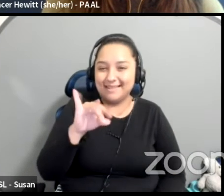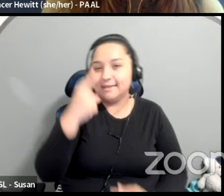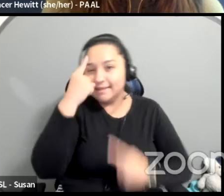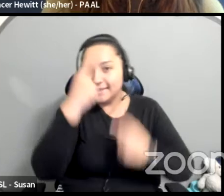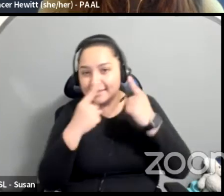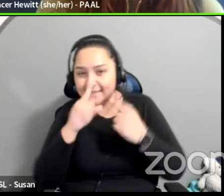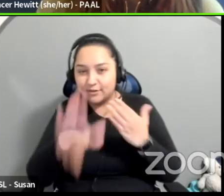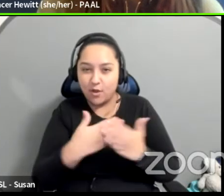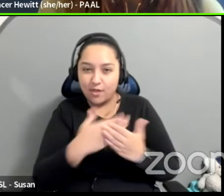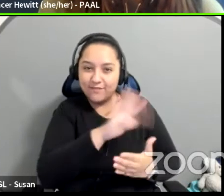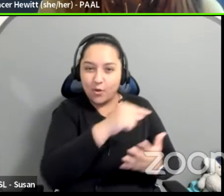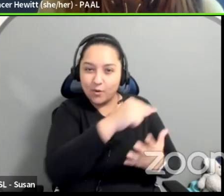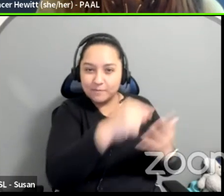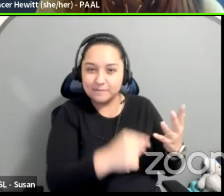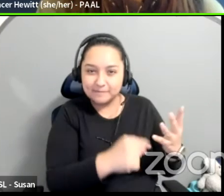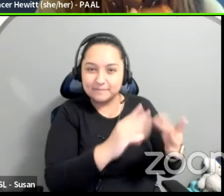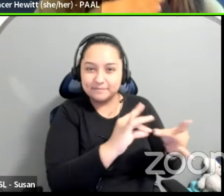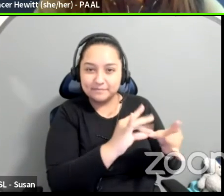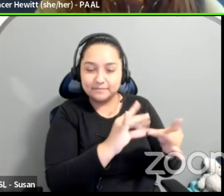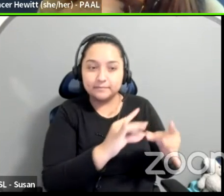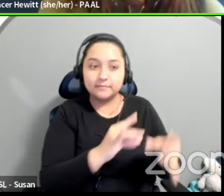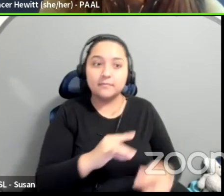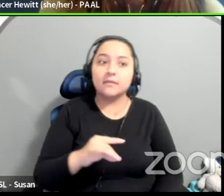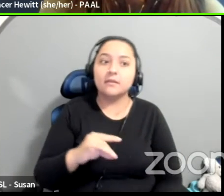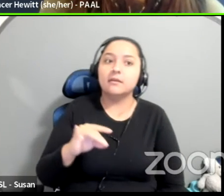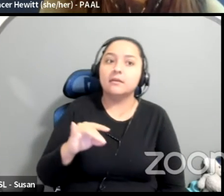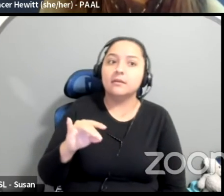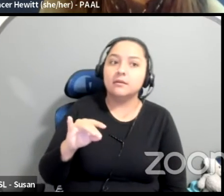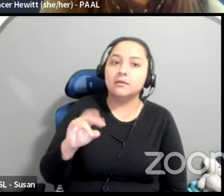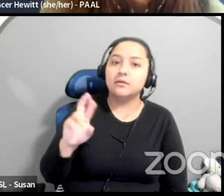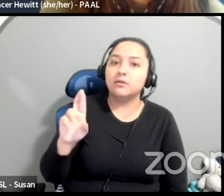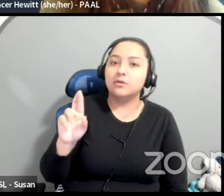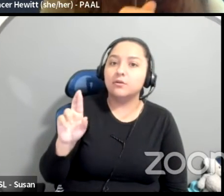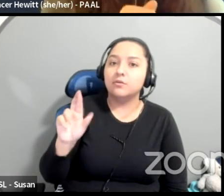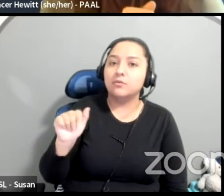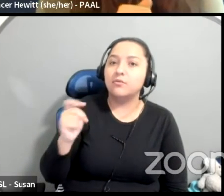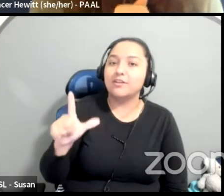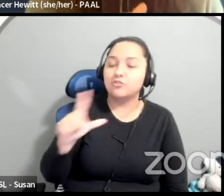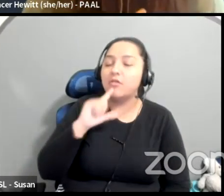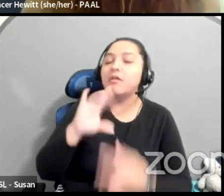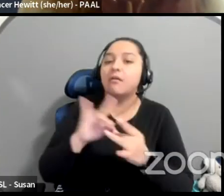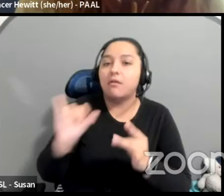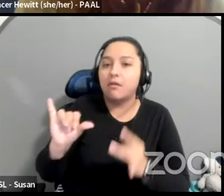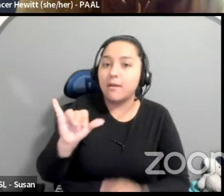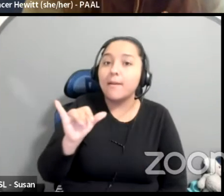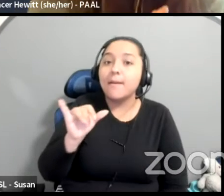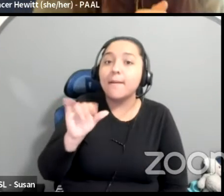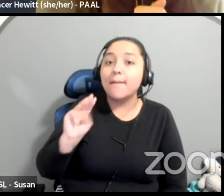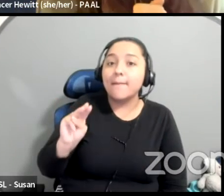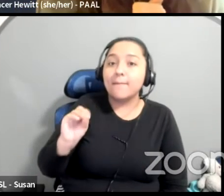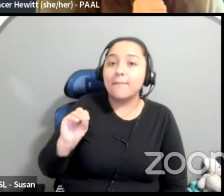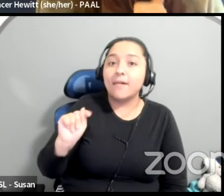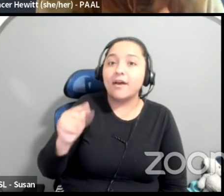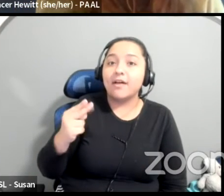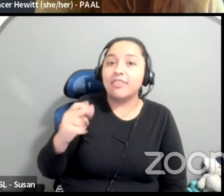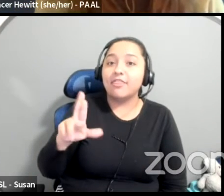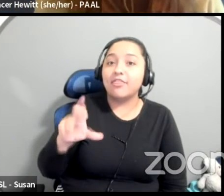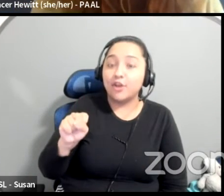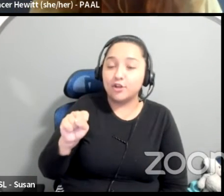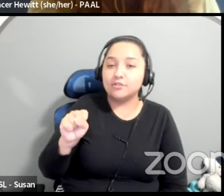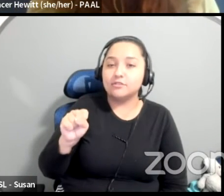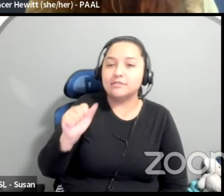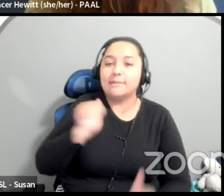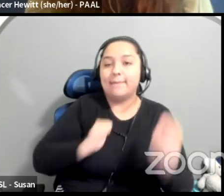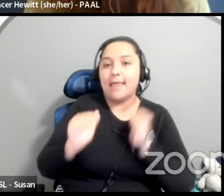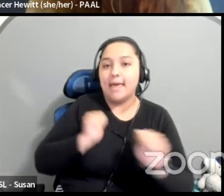about. Oh, I just want to say that mothers is the name of the play. Yes. Thank you. Yes. Yes. Not the actual people are the play we did is called